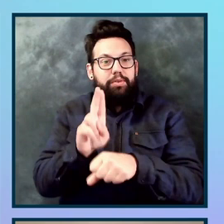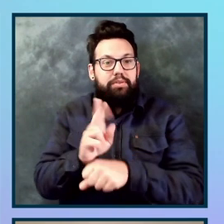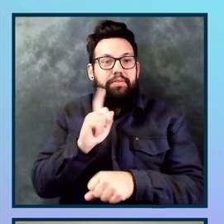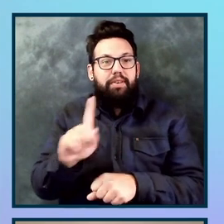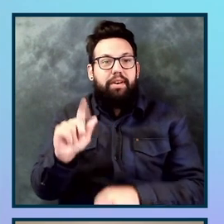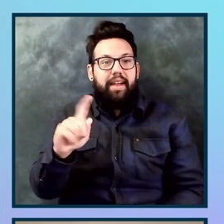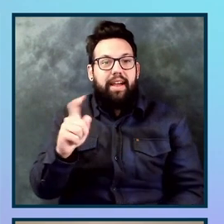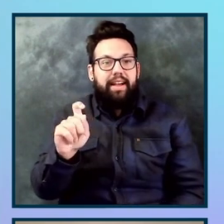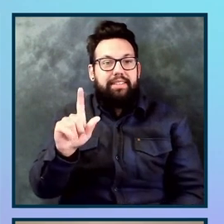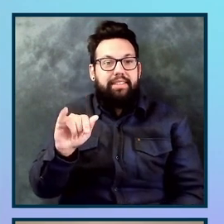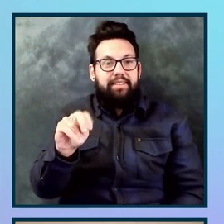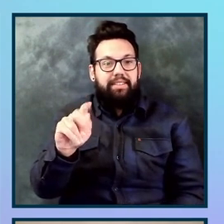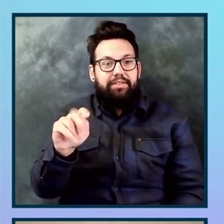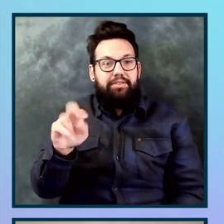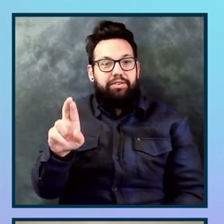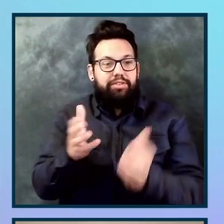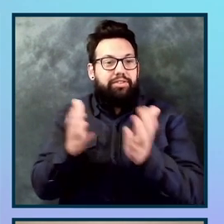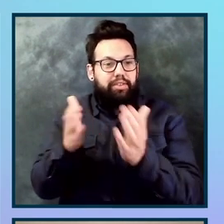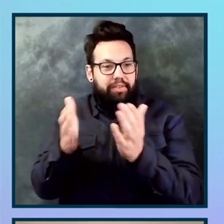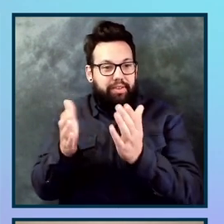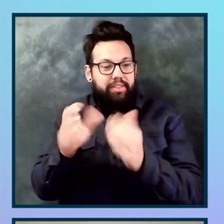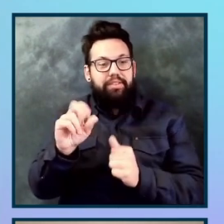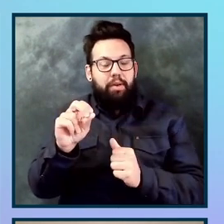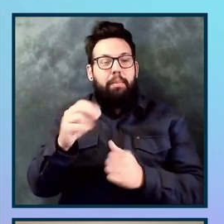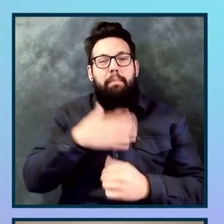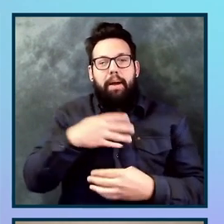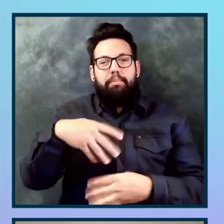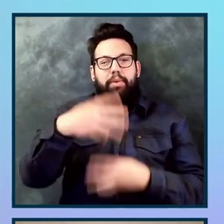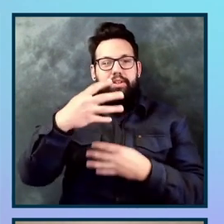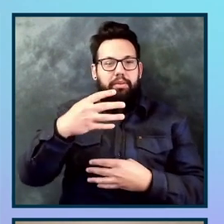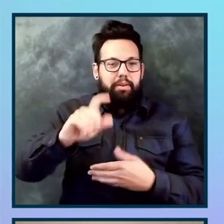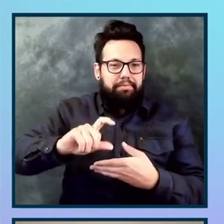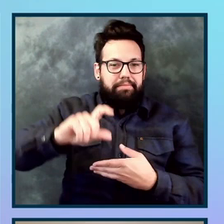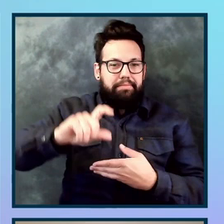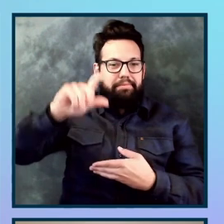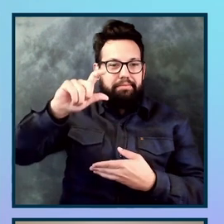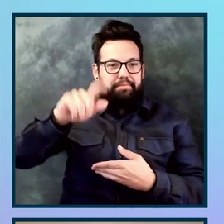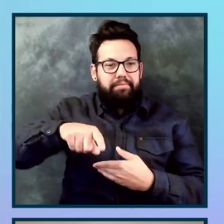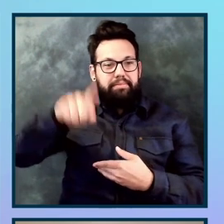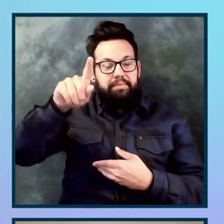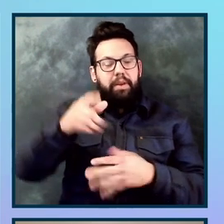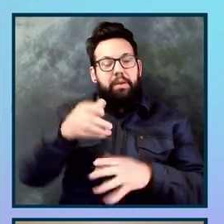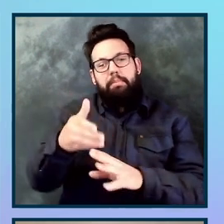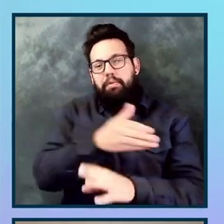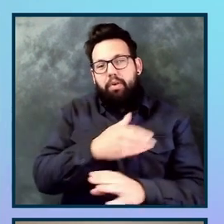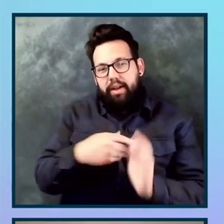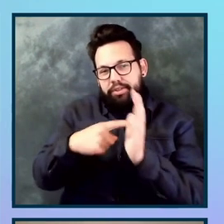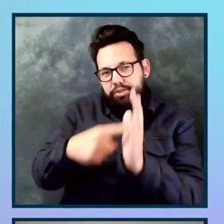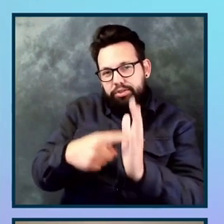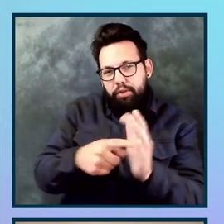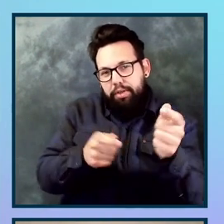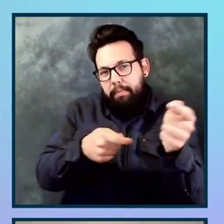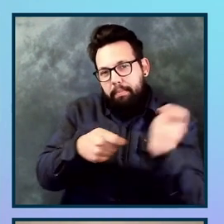to push my branch up. Um, and before I show the pull request itself, I